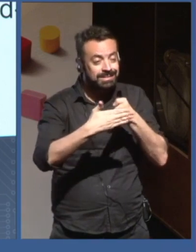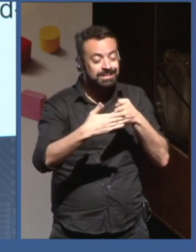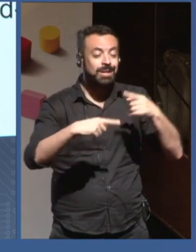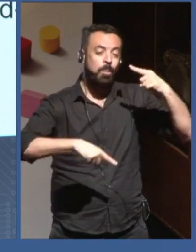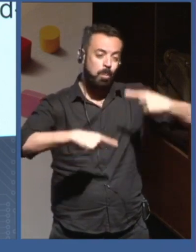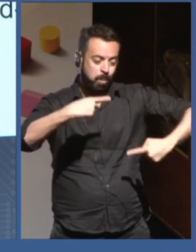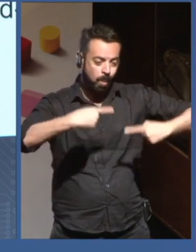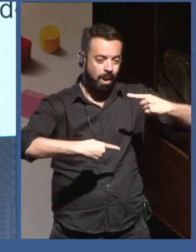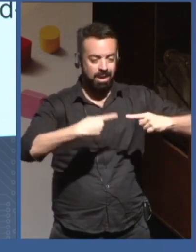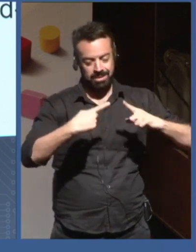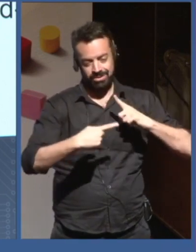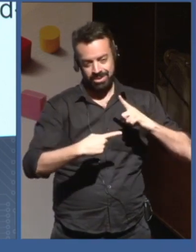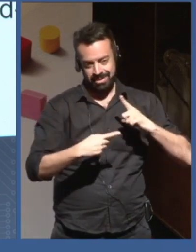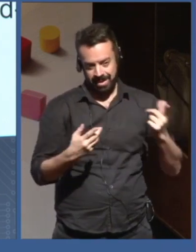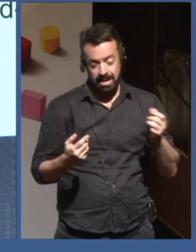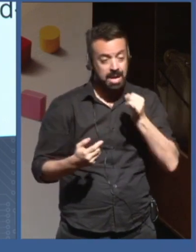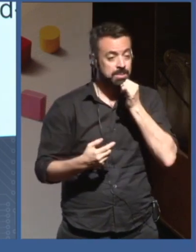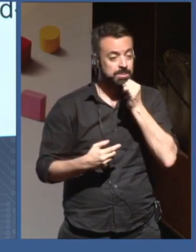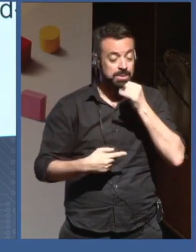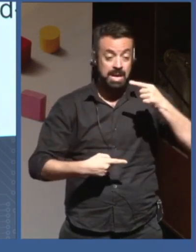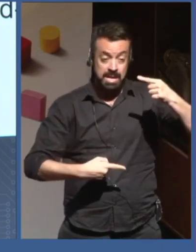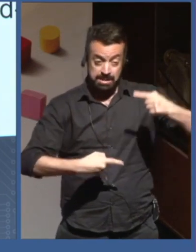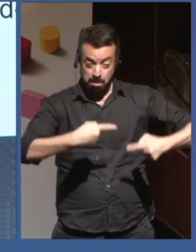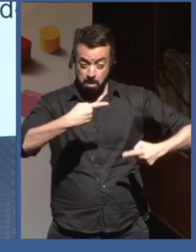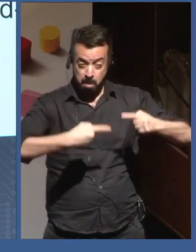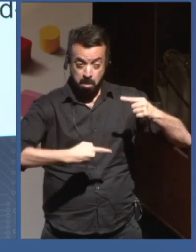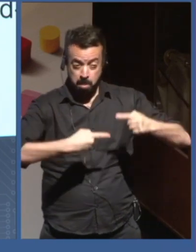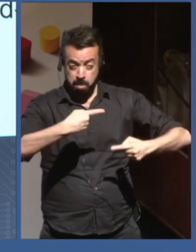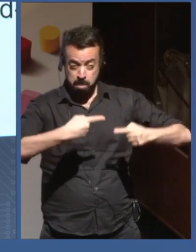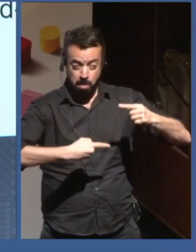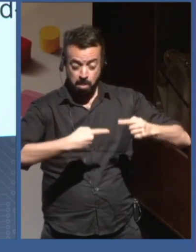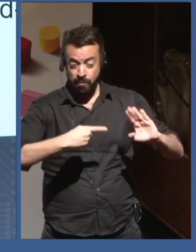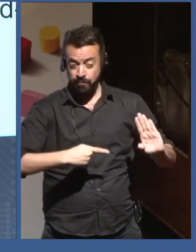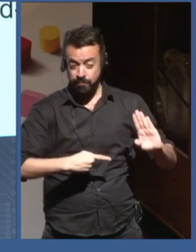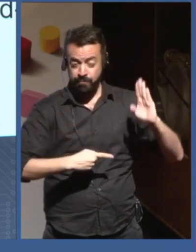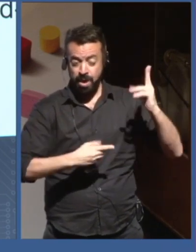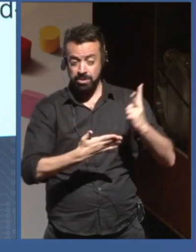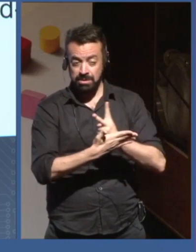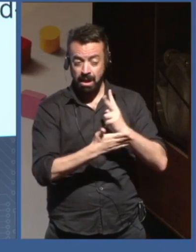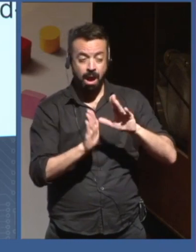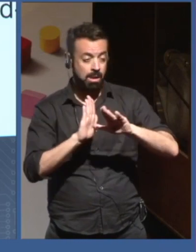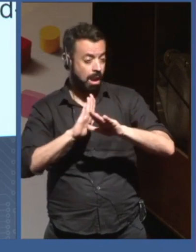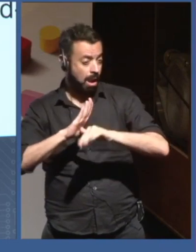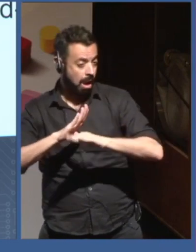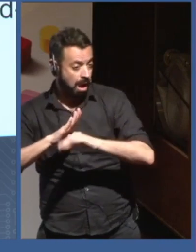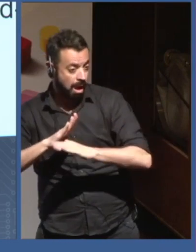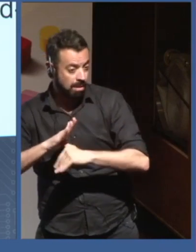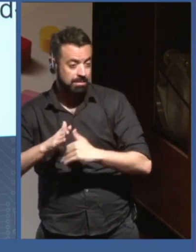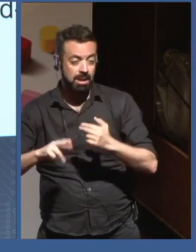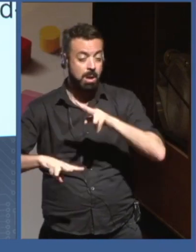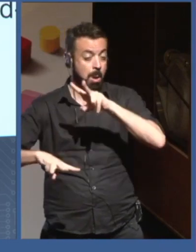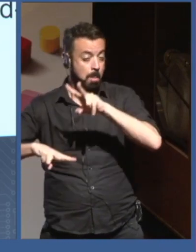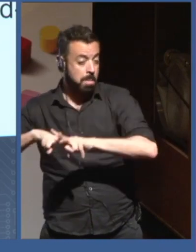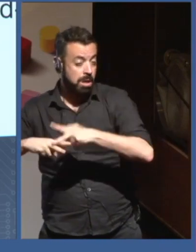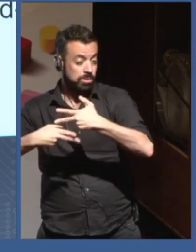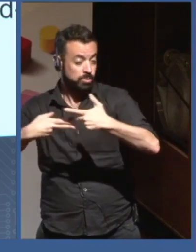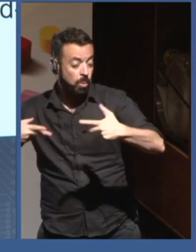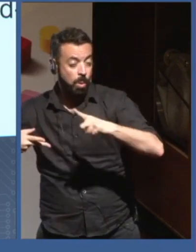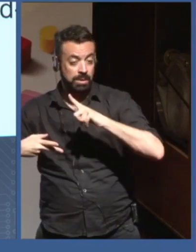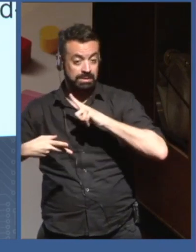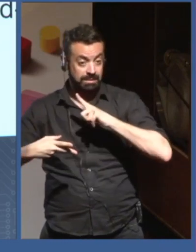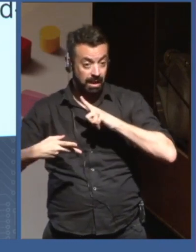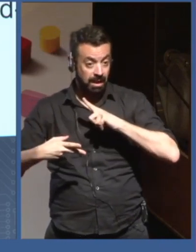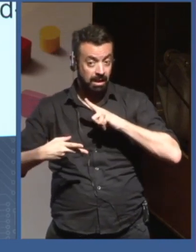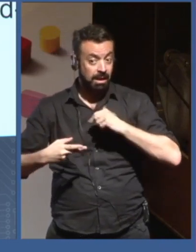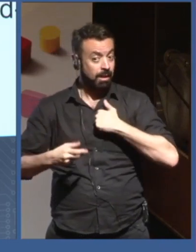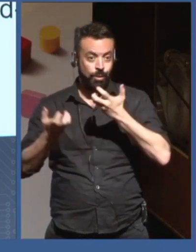systematically. So, you have a lot of politicians who are not really in favor of, actually, such a system. There is also the